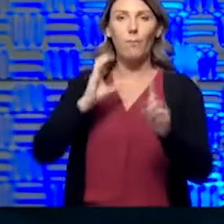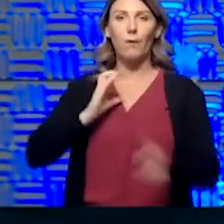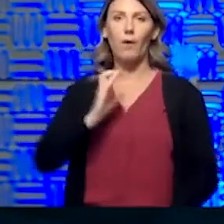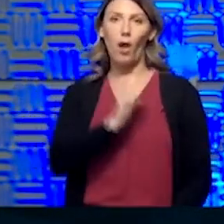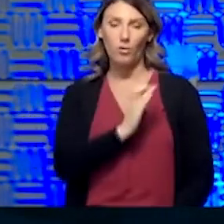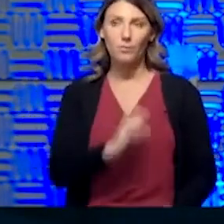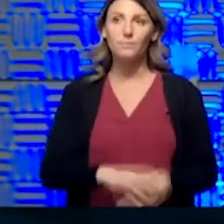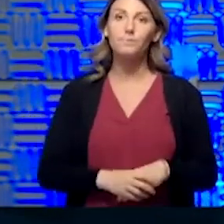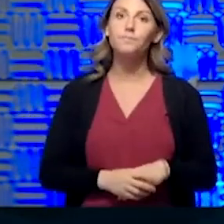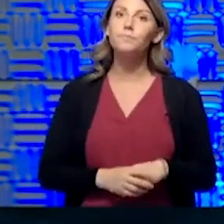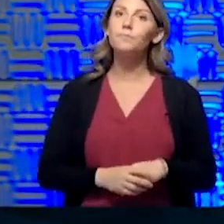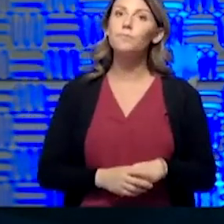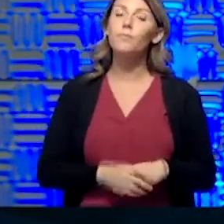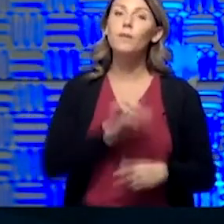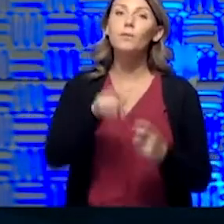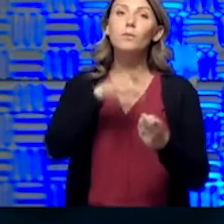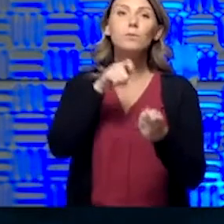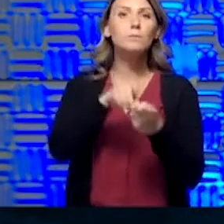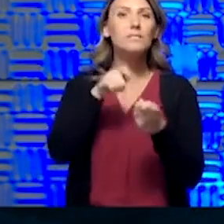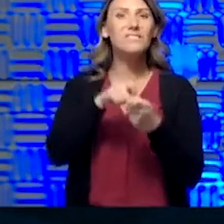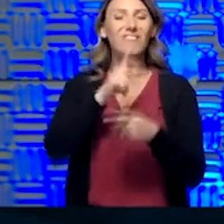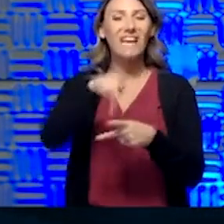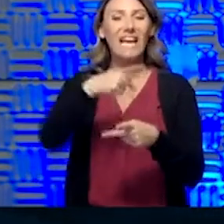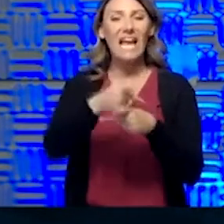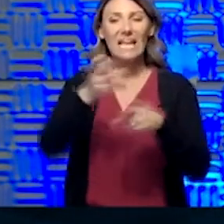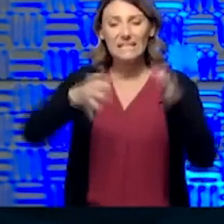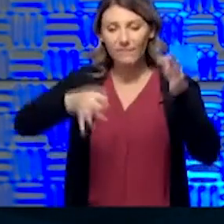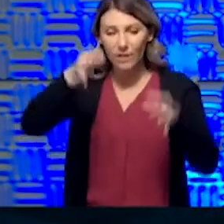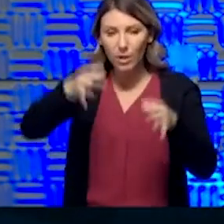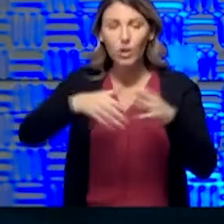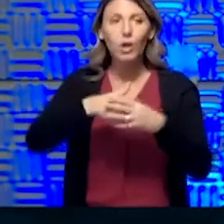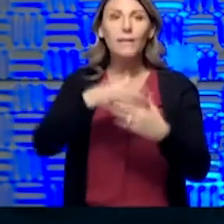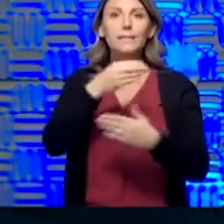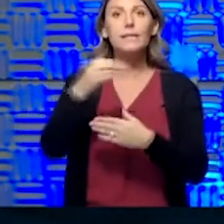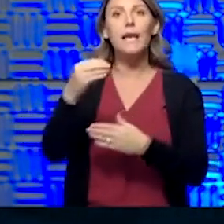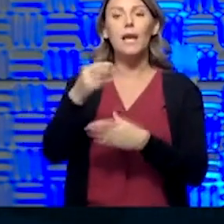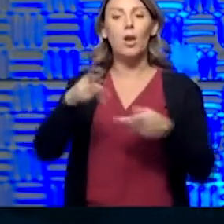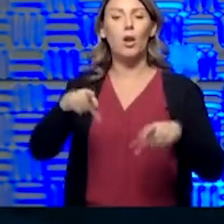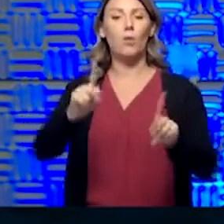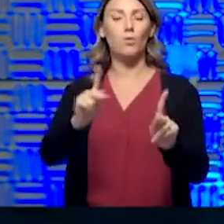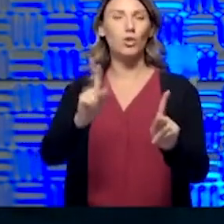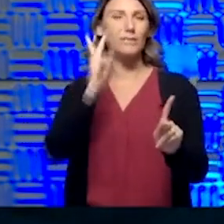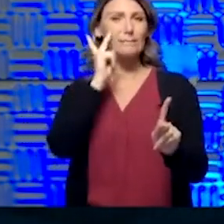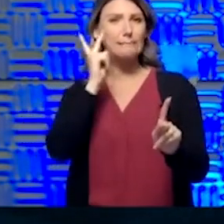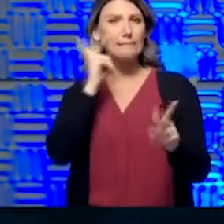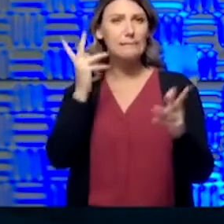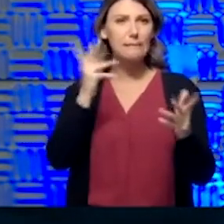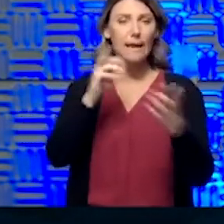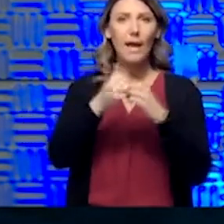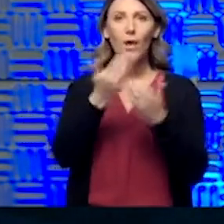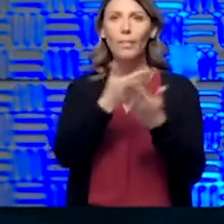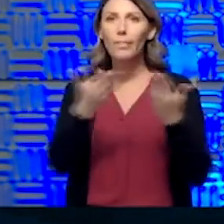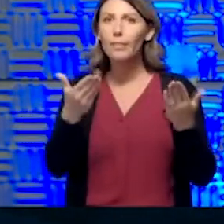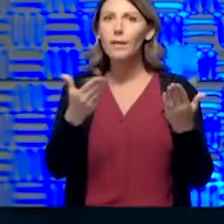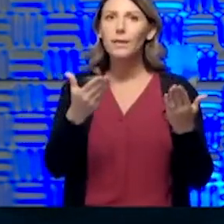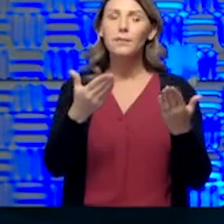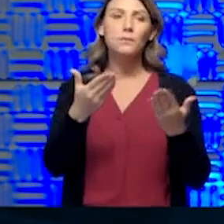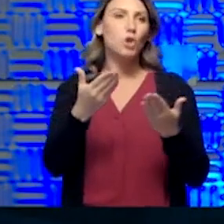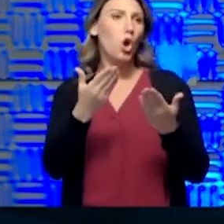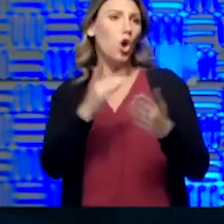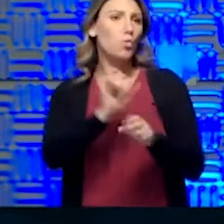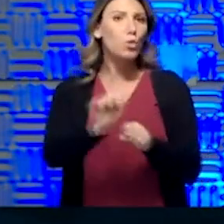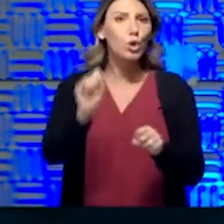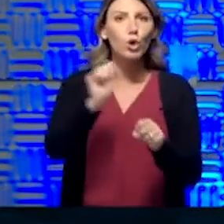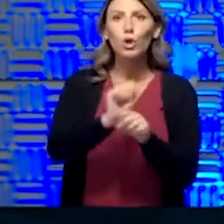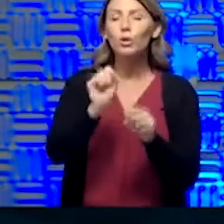So, specific kinds of hearings and opportunities for us to see how things are working, somewhat related